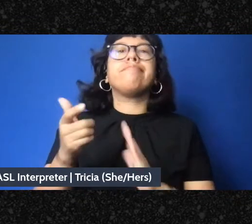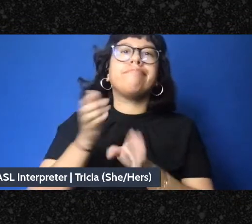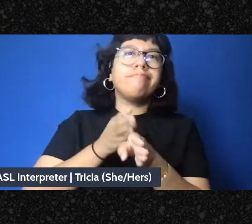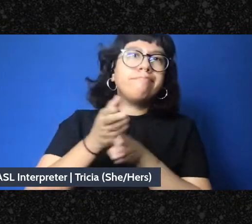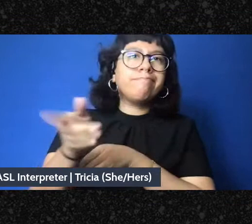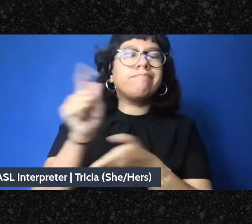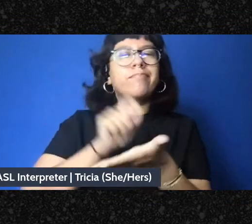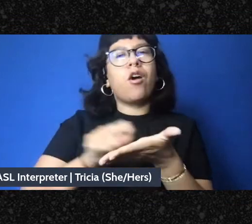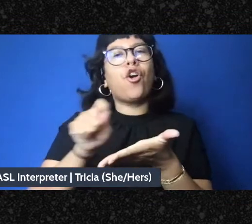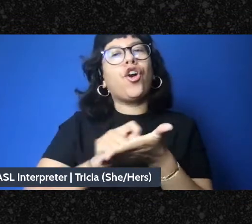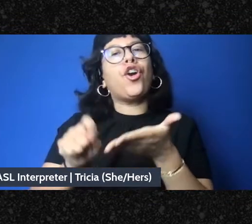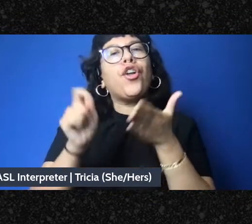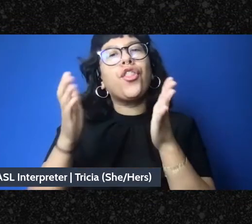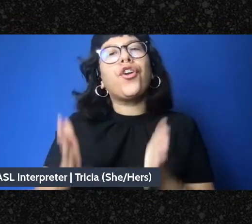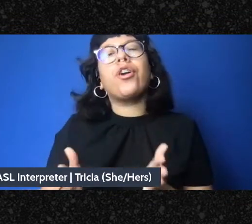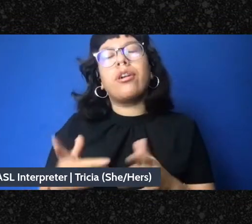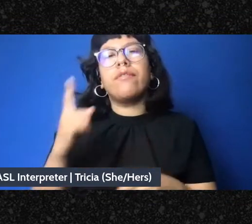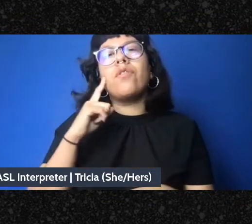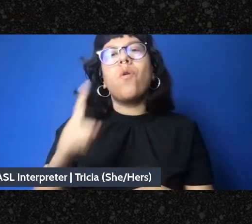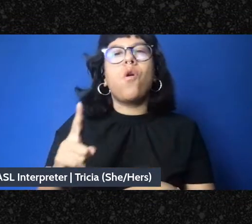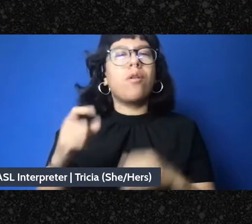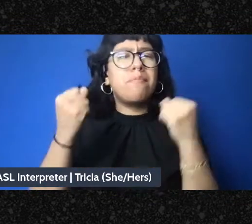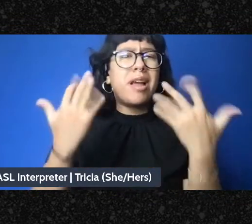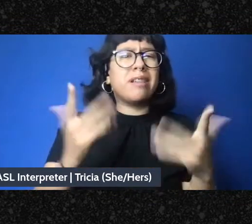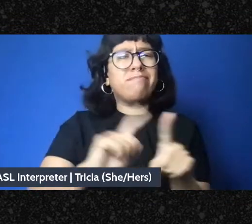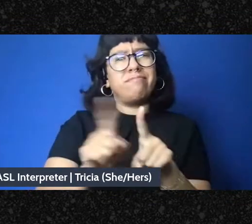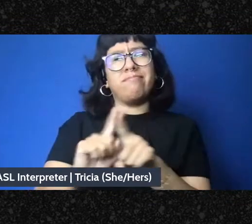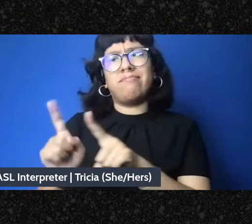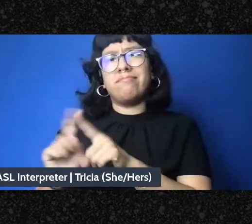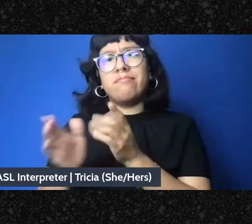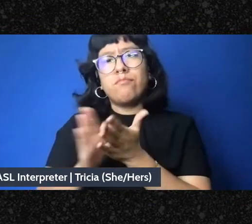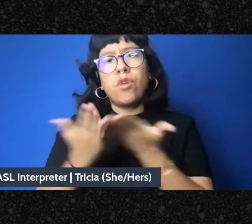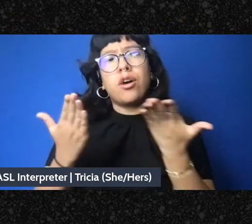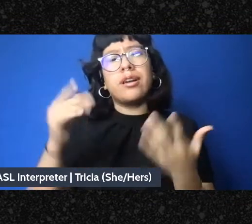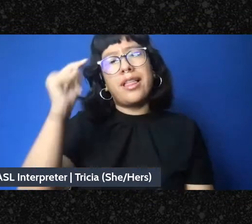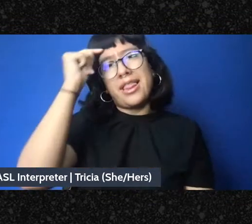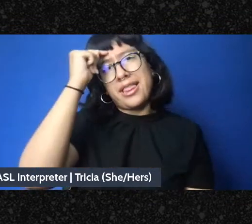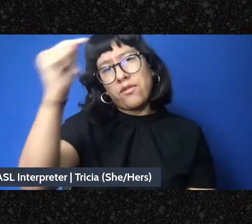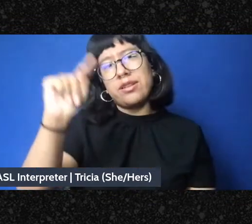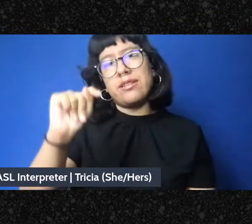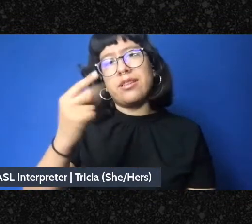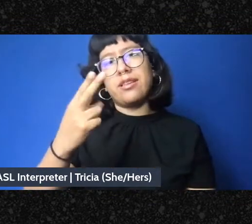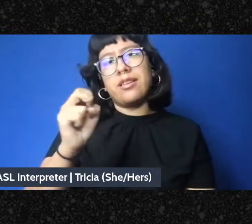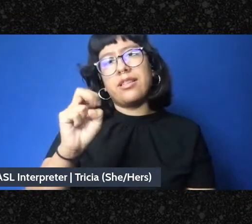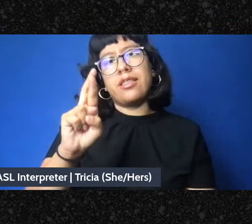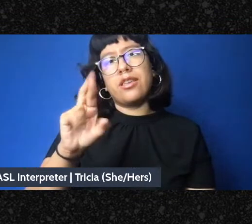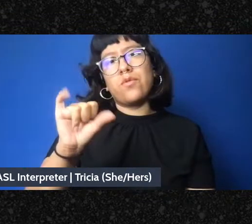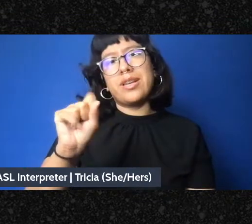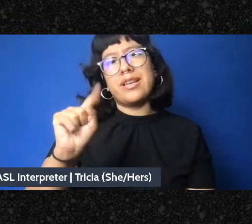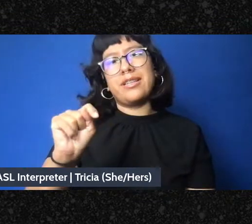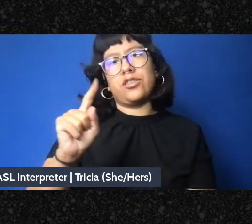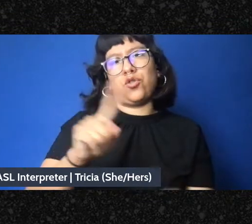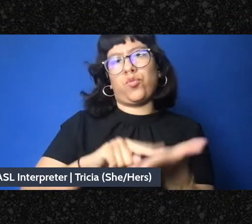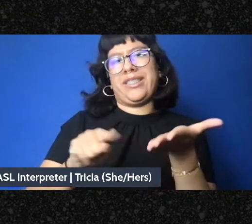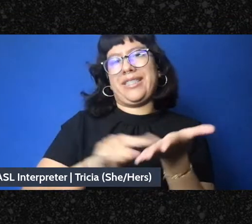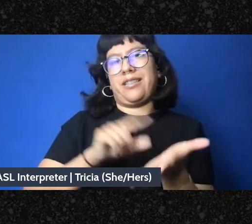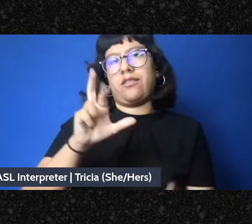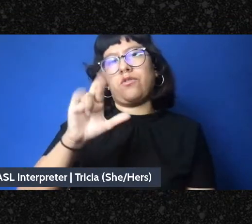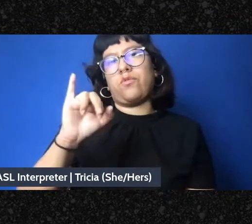of a number of wonderful books like Furious Critique, and Jason Smith.